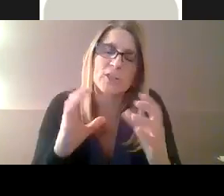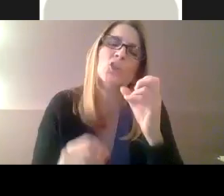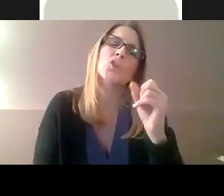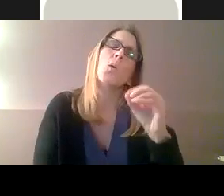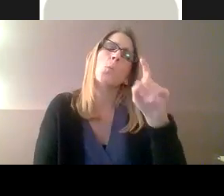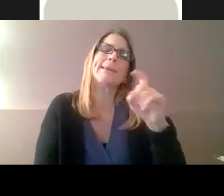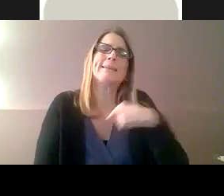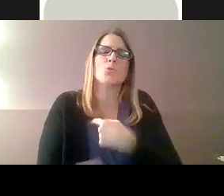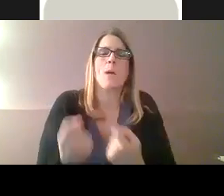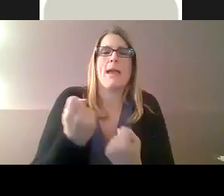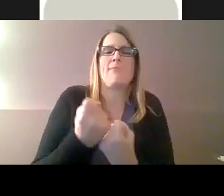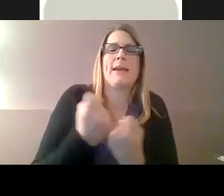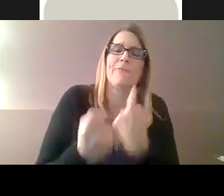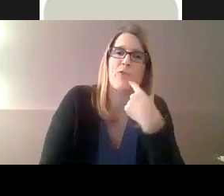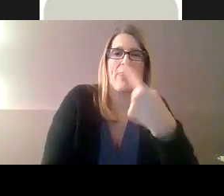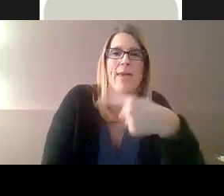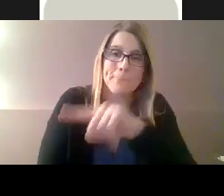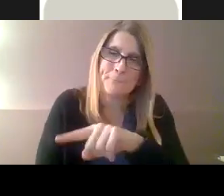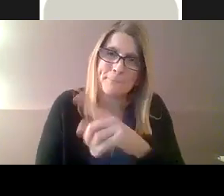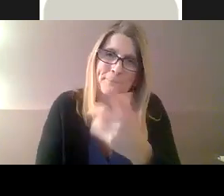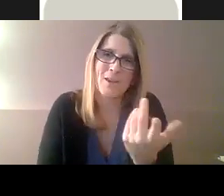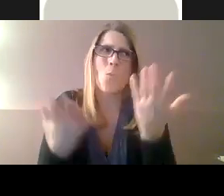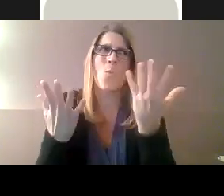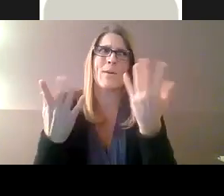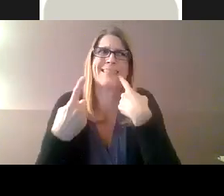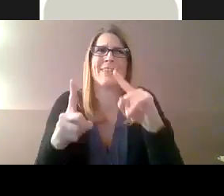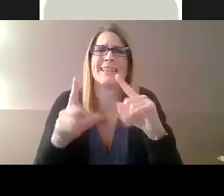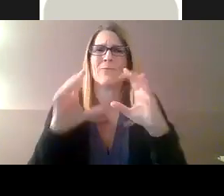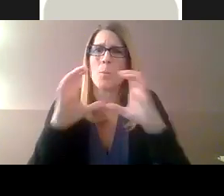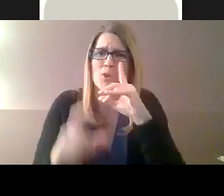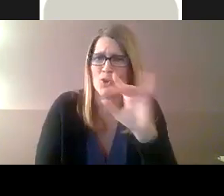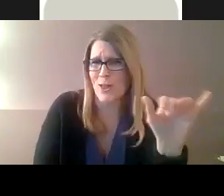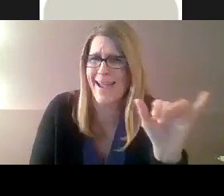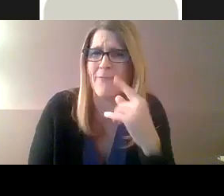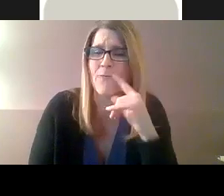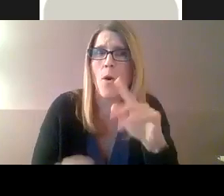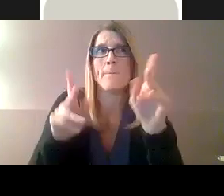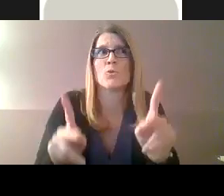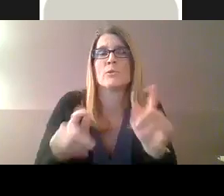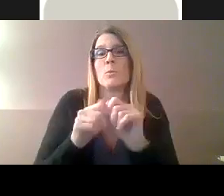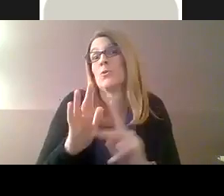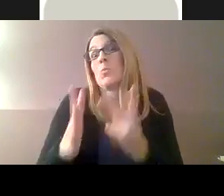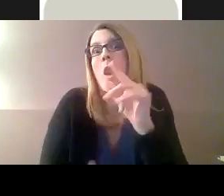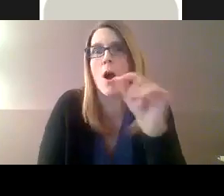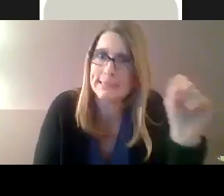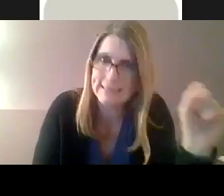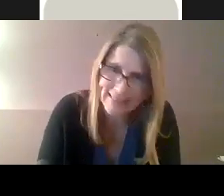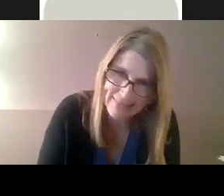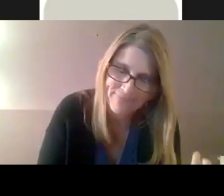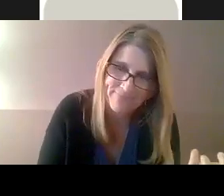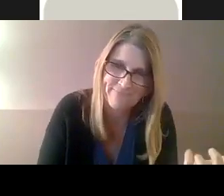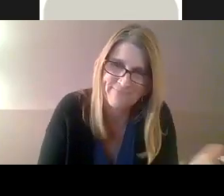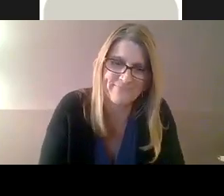interpreter on that small screen. So we just have to be mindful that it is not going to work for everybody and that effective